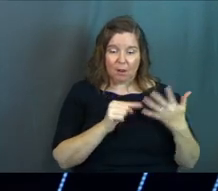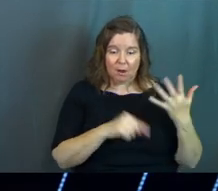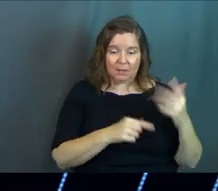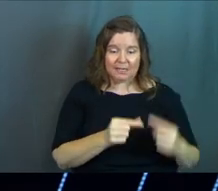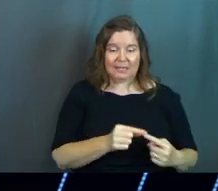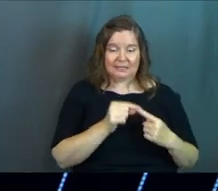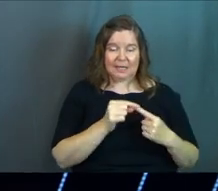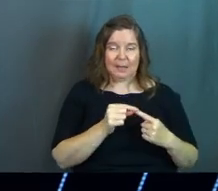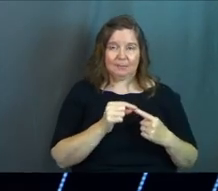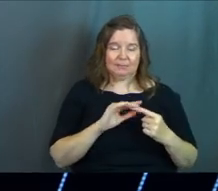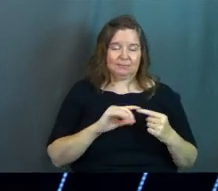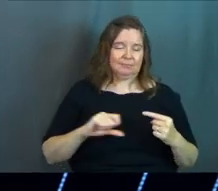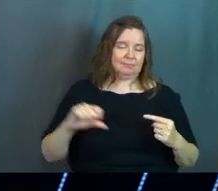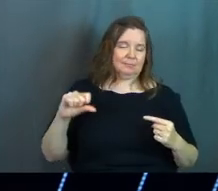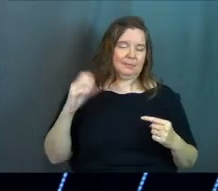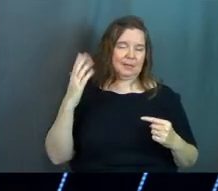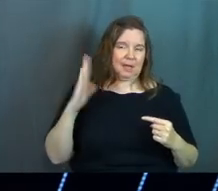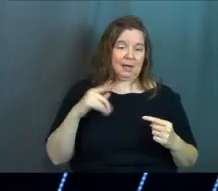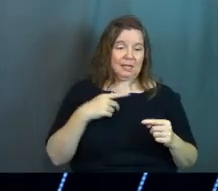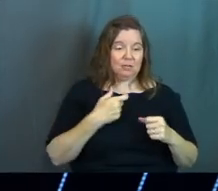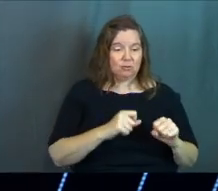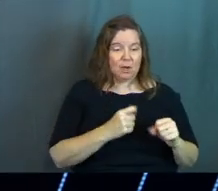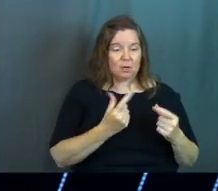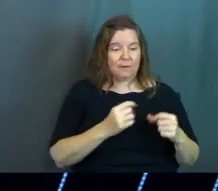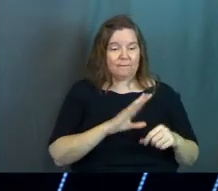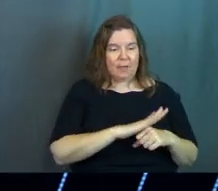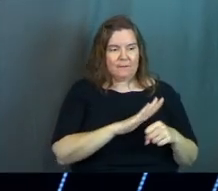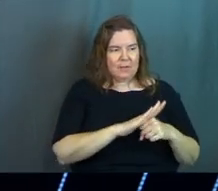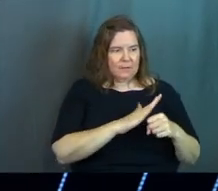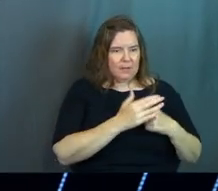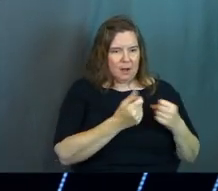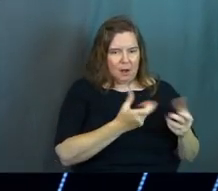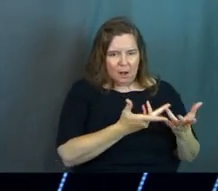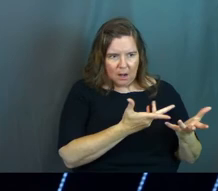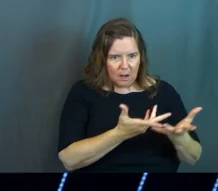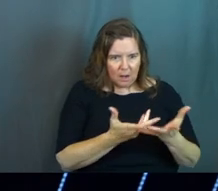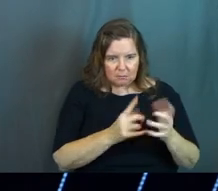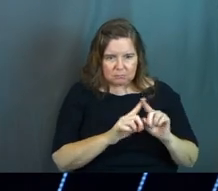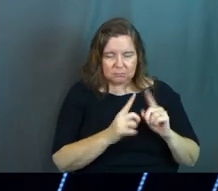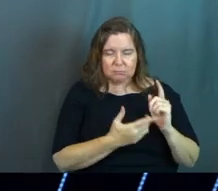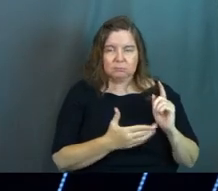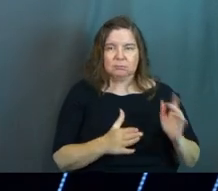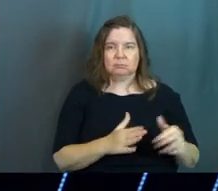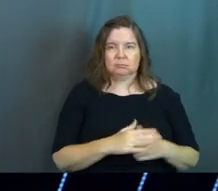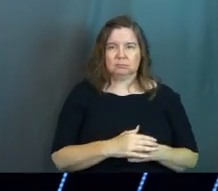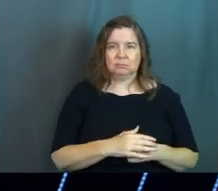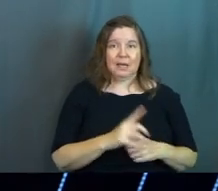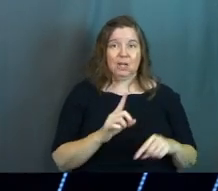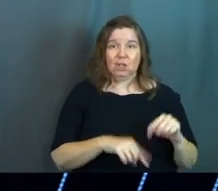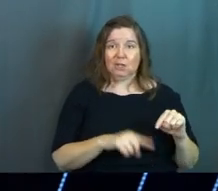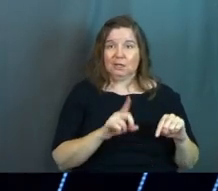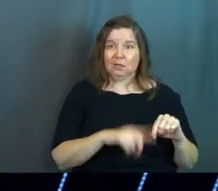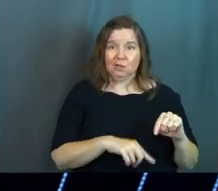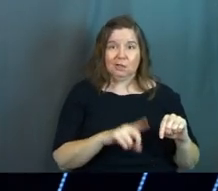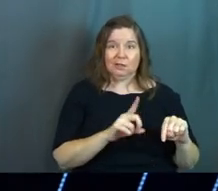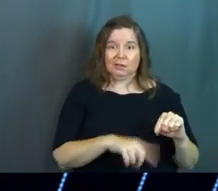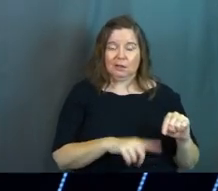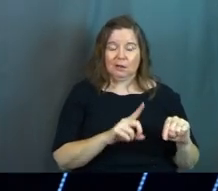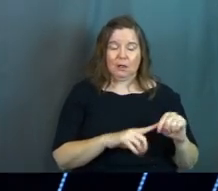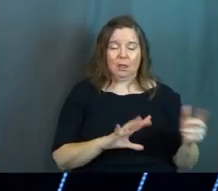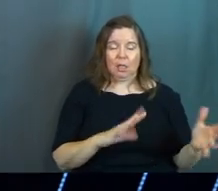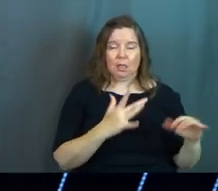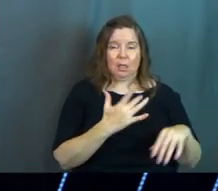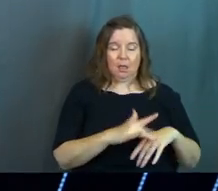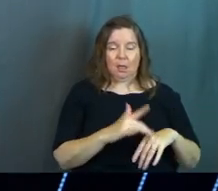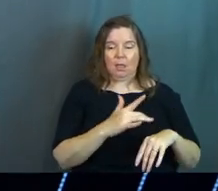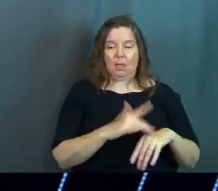his life except for God. He kept trying to get fulfillment in all these other ways. And he couldn't. And it all came